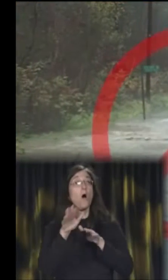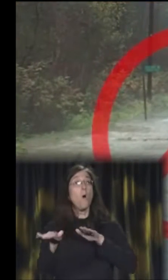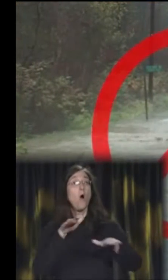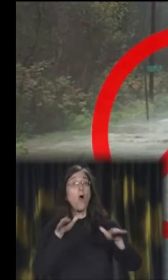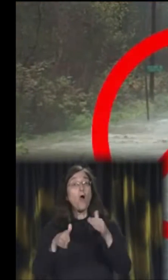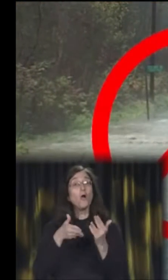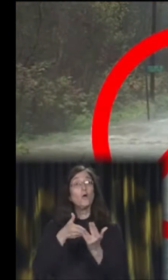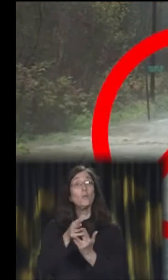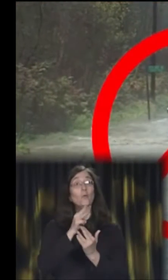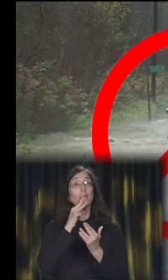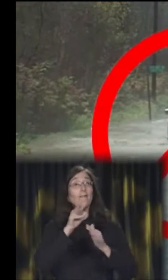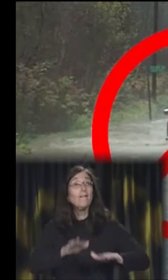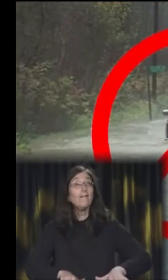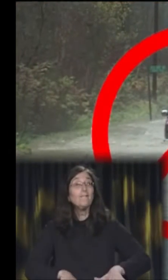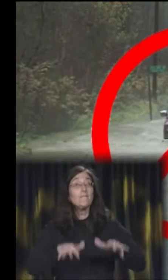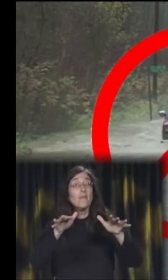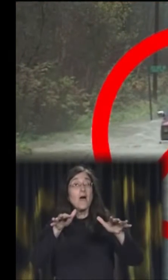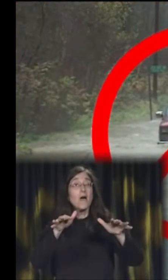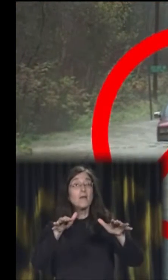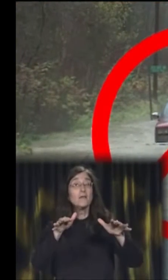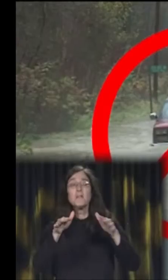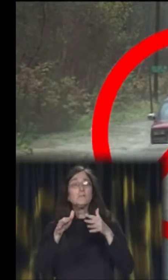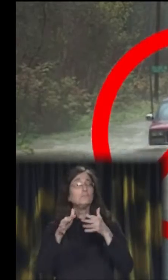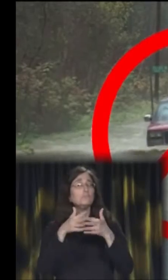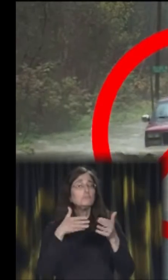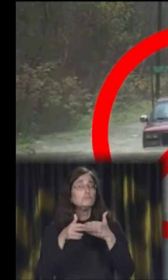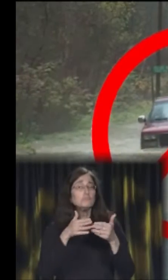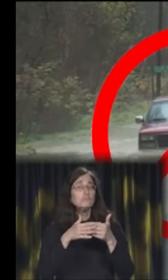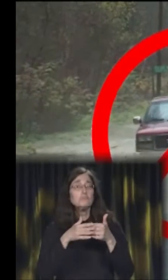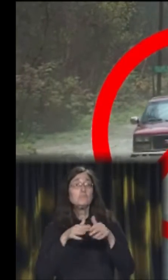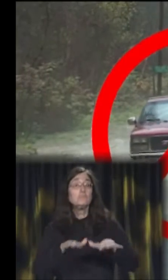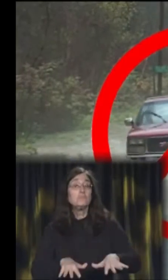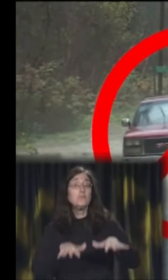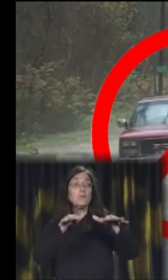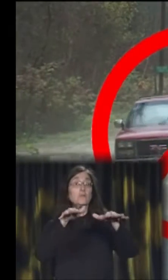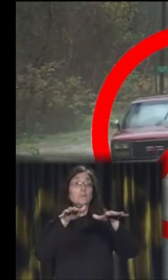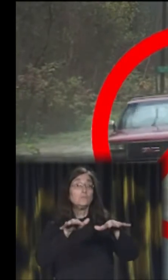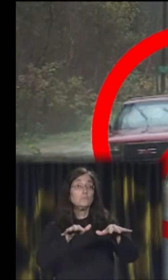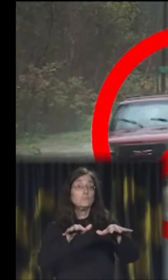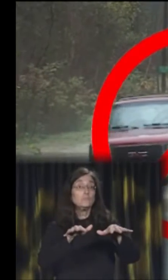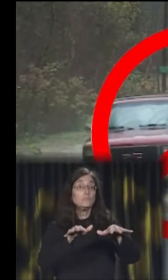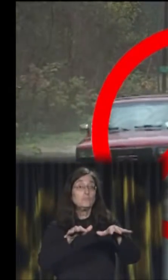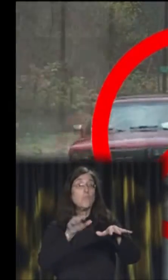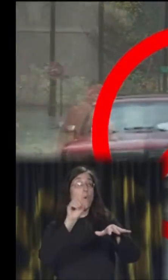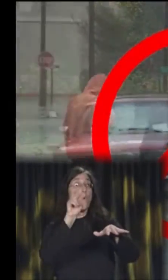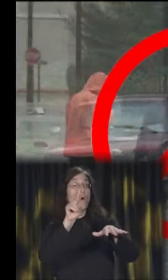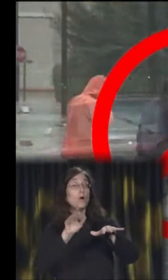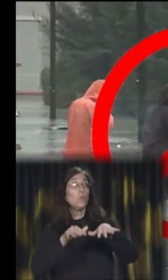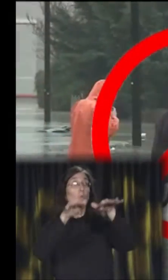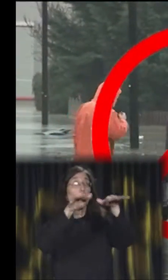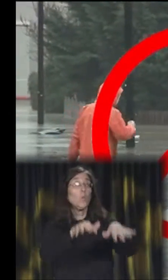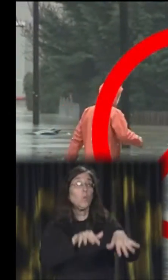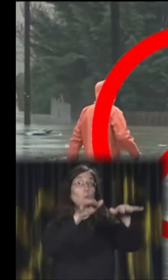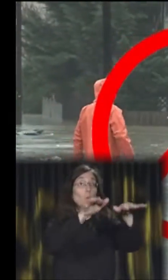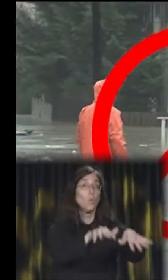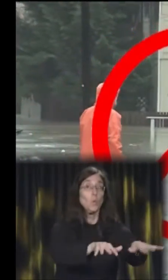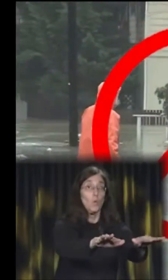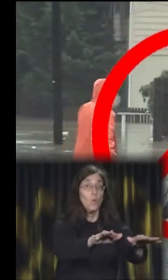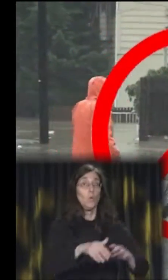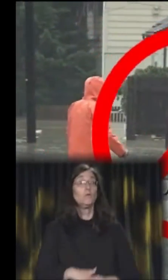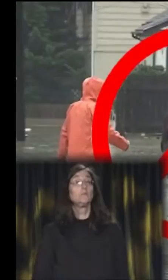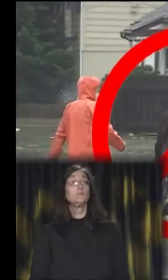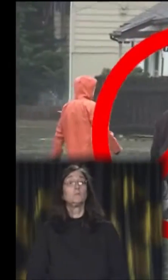Do not drive or walk through standing or moving flood waters. This is the leading cause of flood-related death.